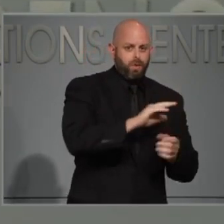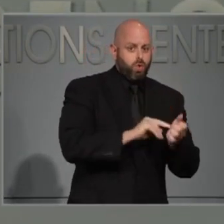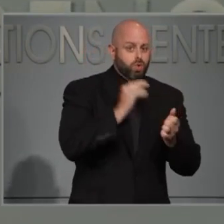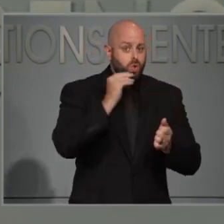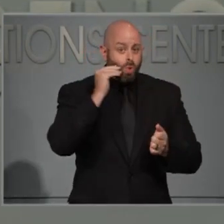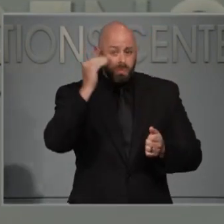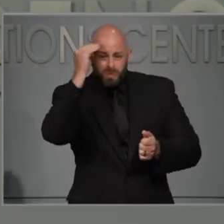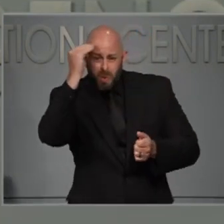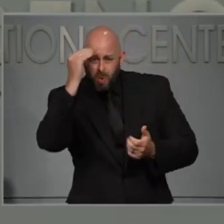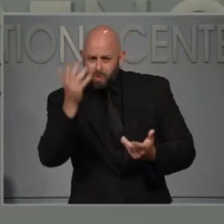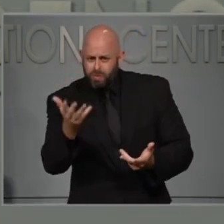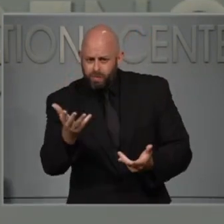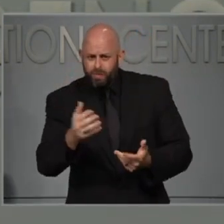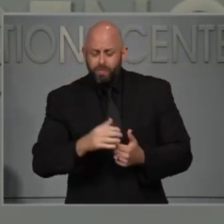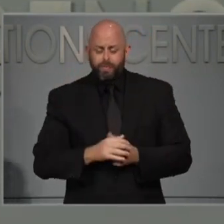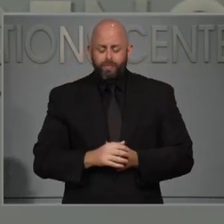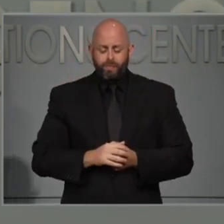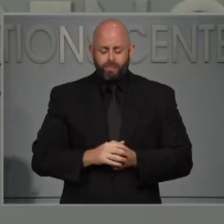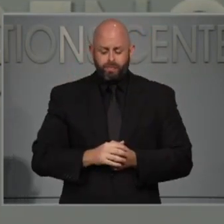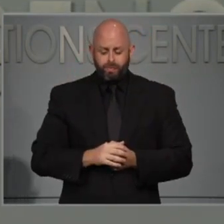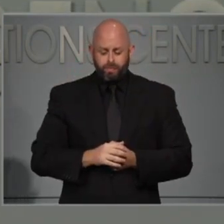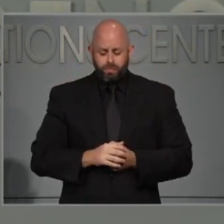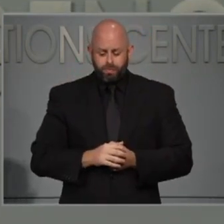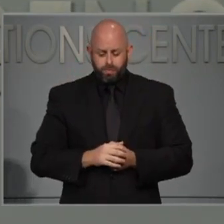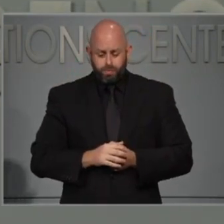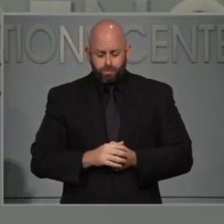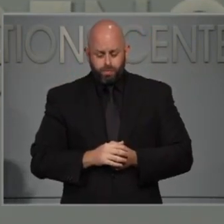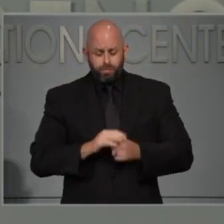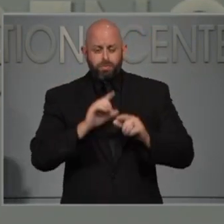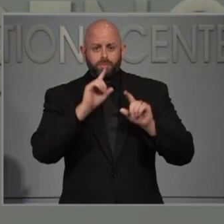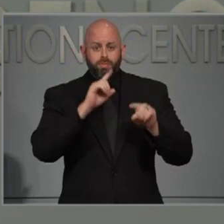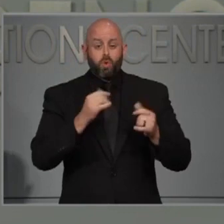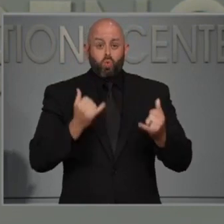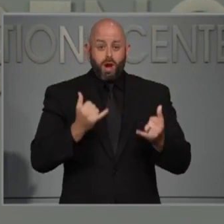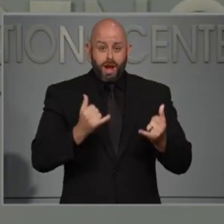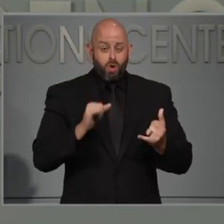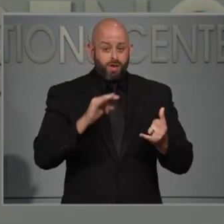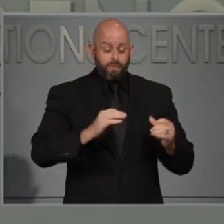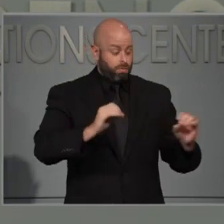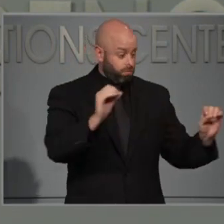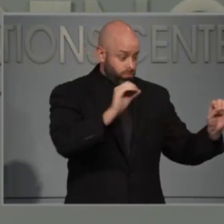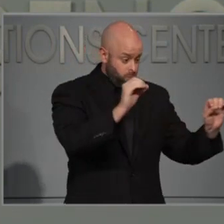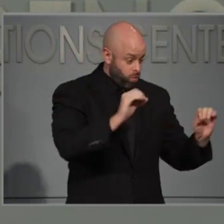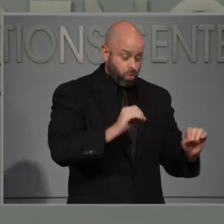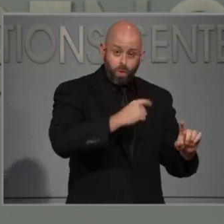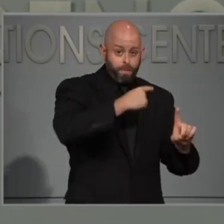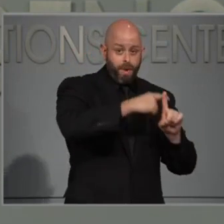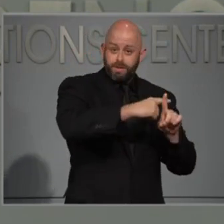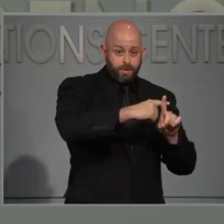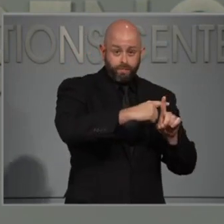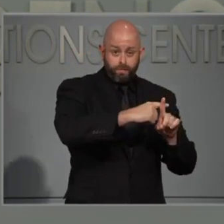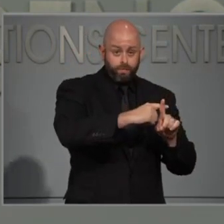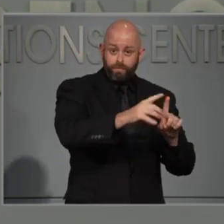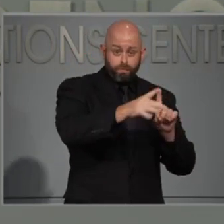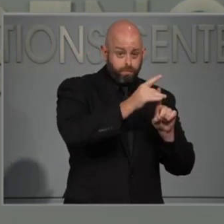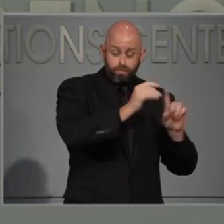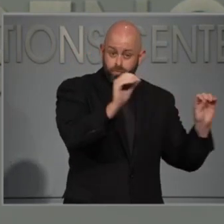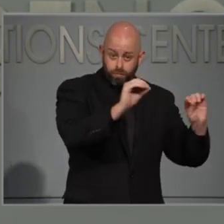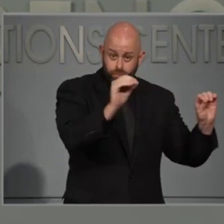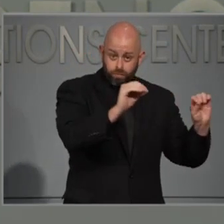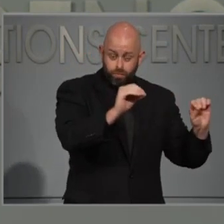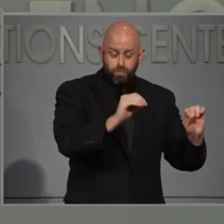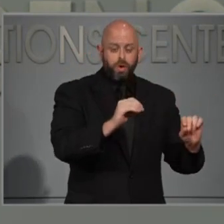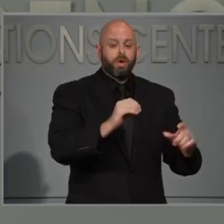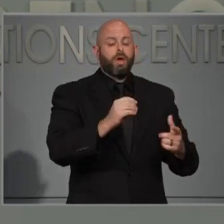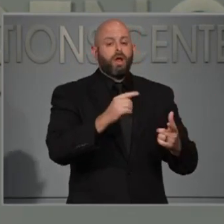Hi, Kate. So my understanding right now, if they do not have any cases, they are not doing proactive testing. That is changing.